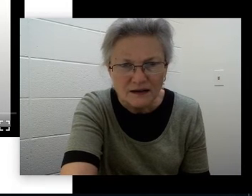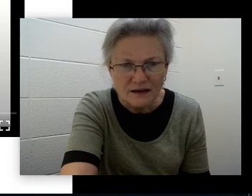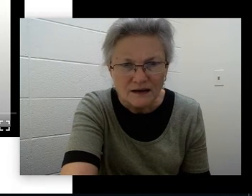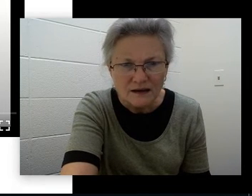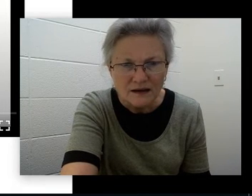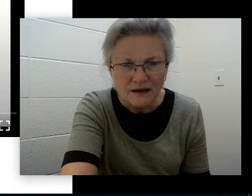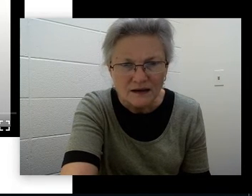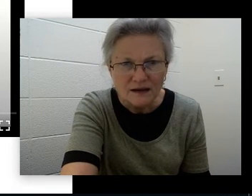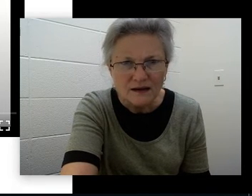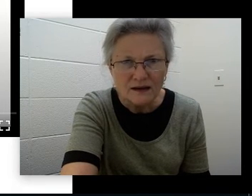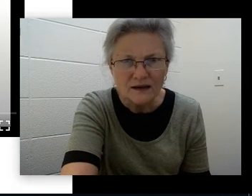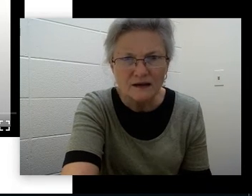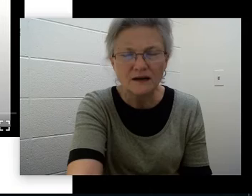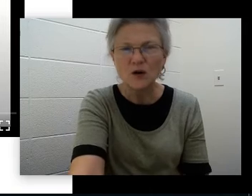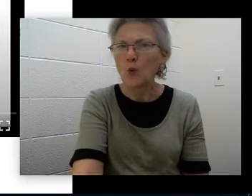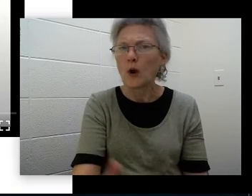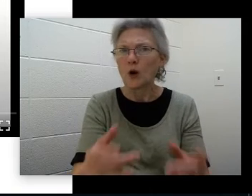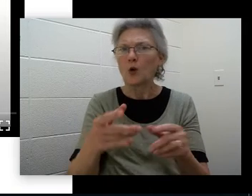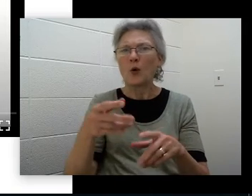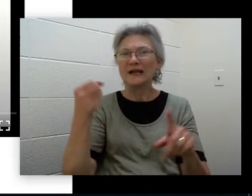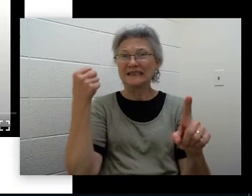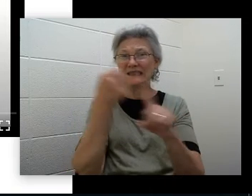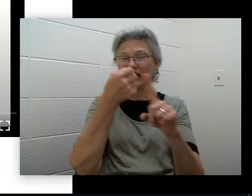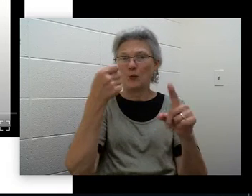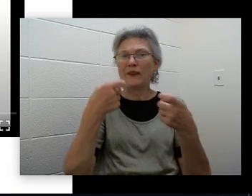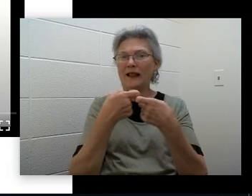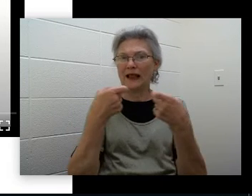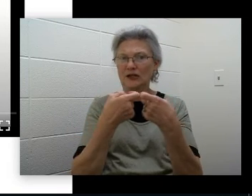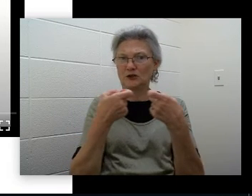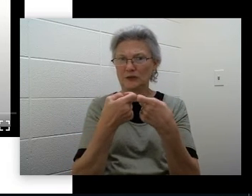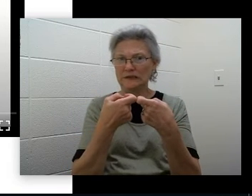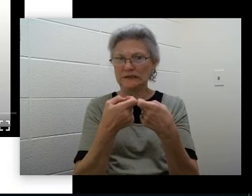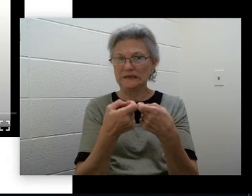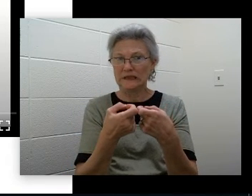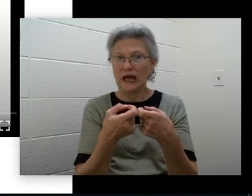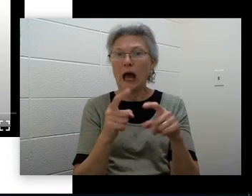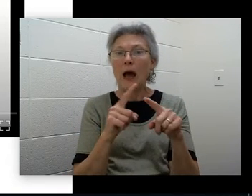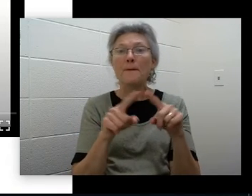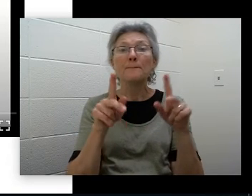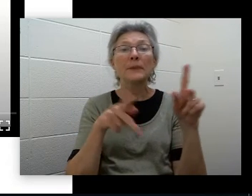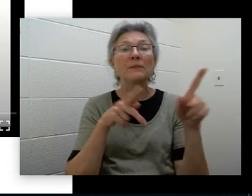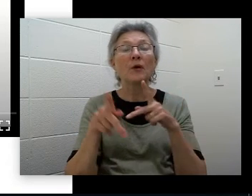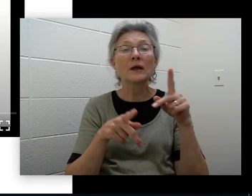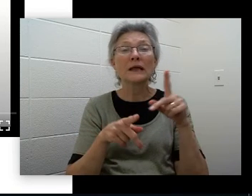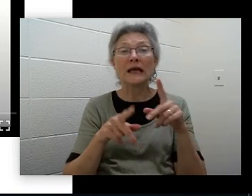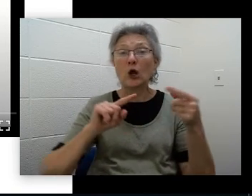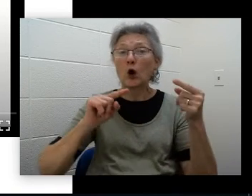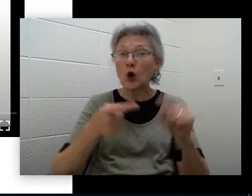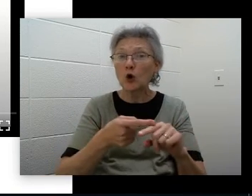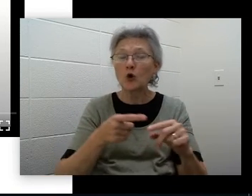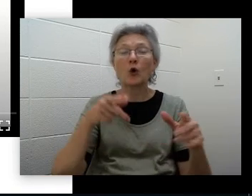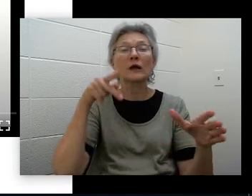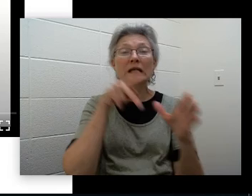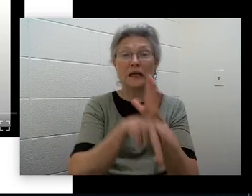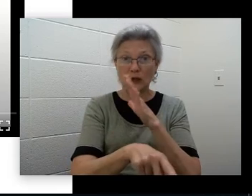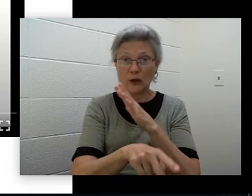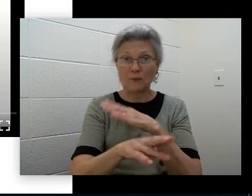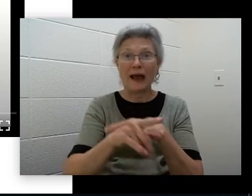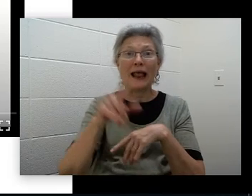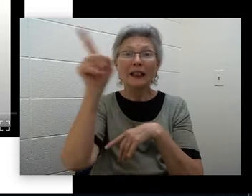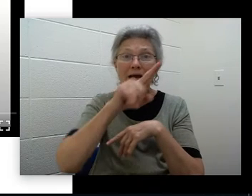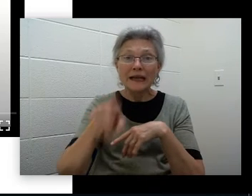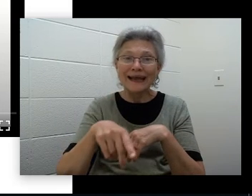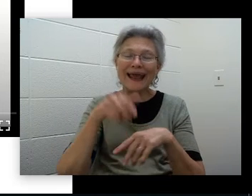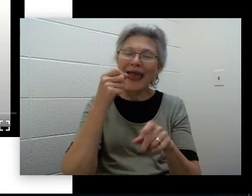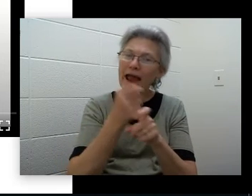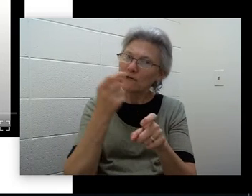We don't want to get struck with all the electrical charge, right? Unfortunately, people get injured or killed by lightning every year. To